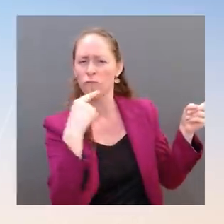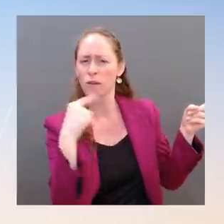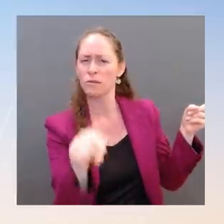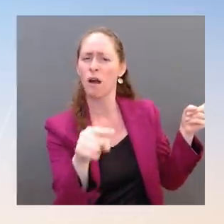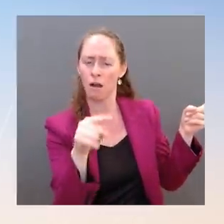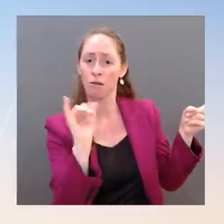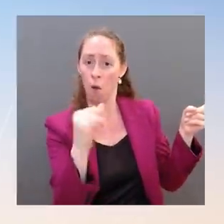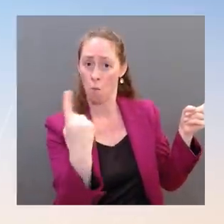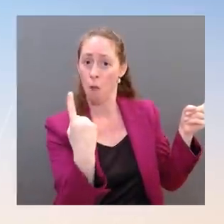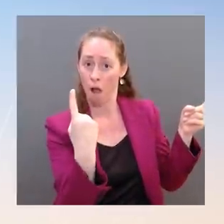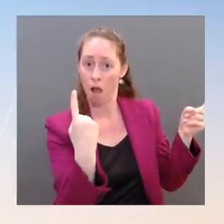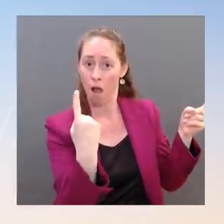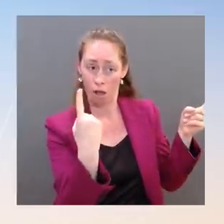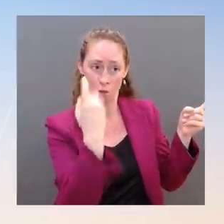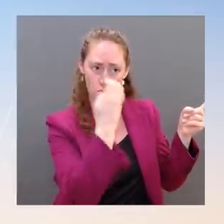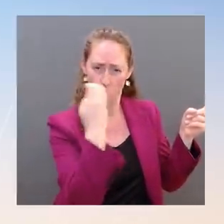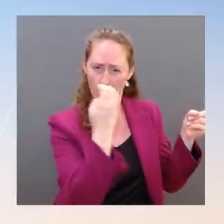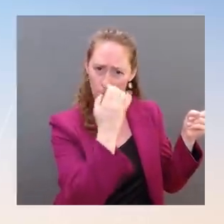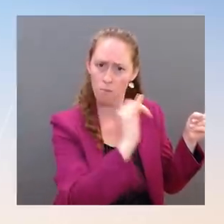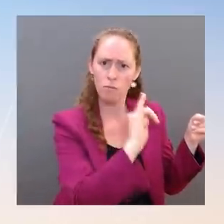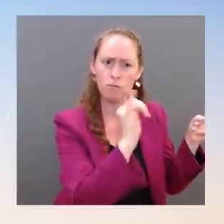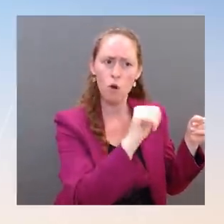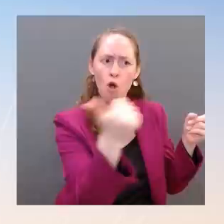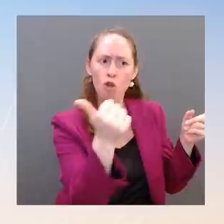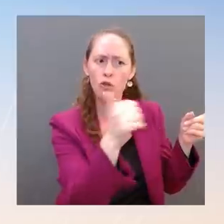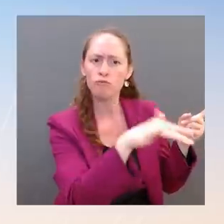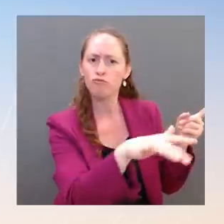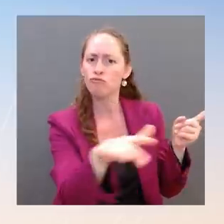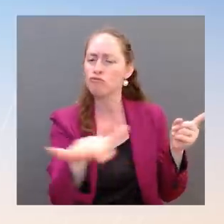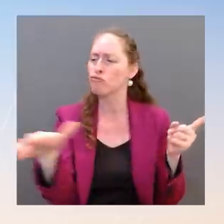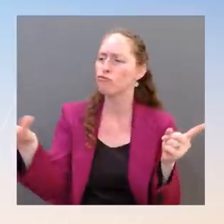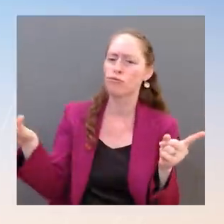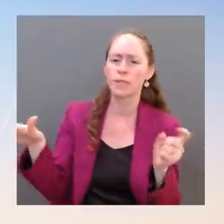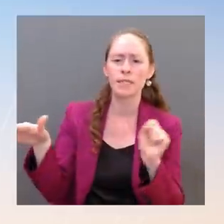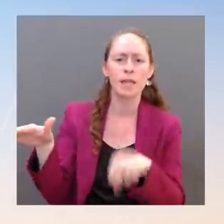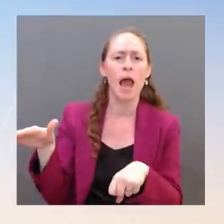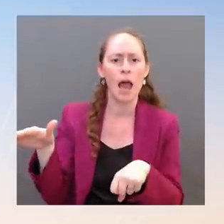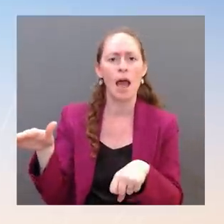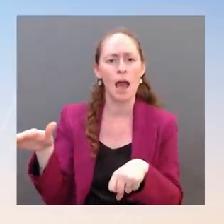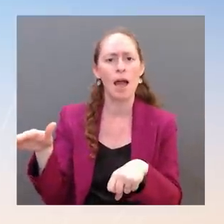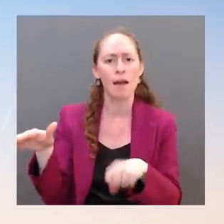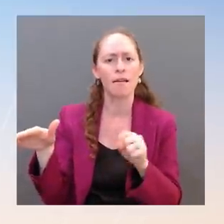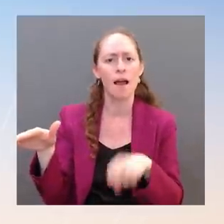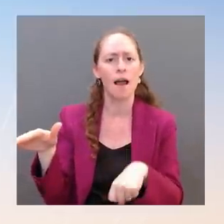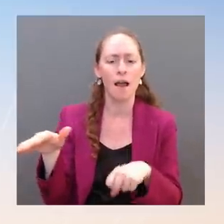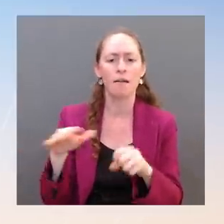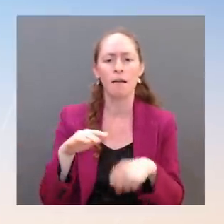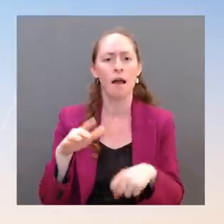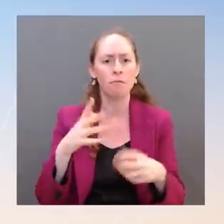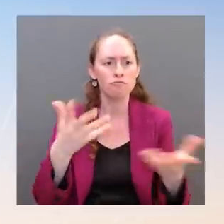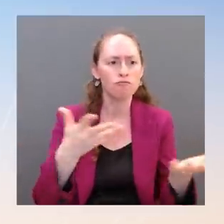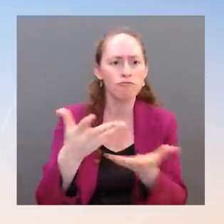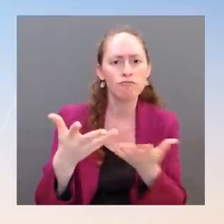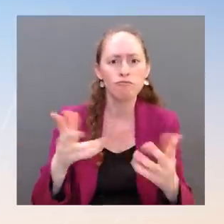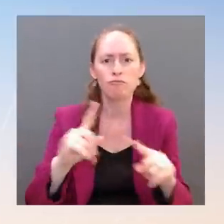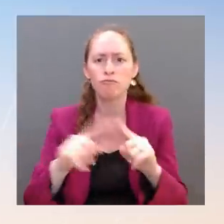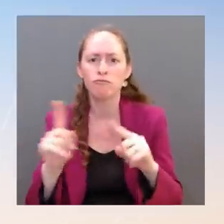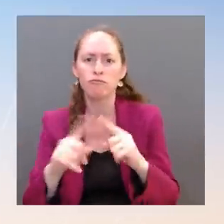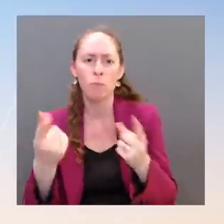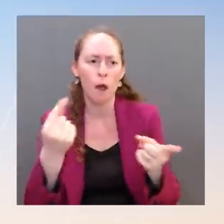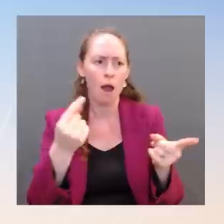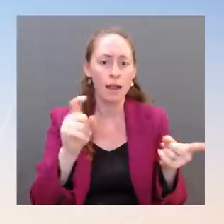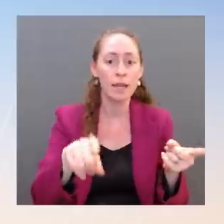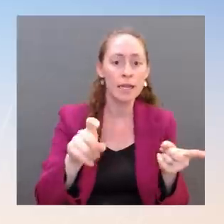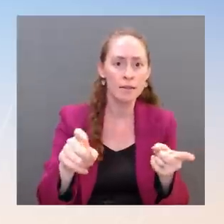American leadership and engagement in a region that will define much of the future of the 21st century. And with that, I'd be happy to take your